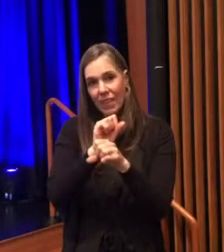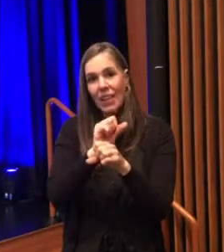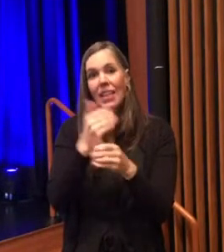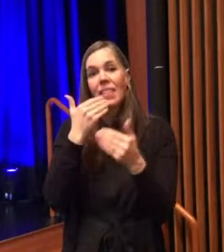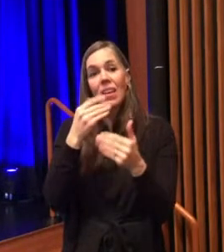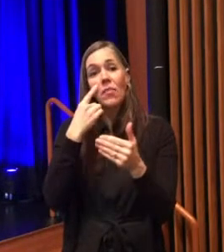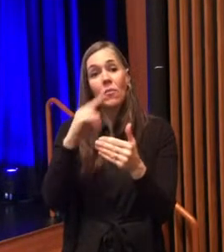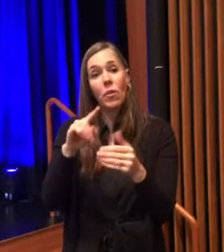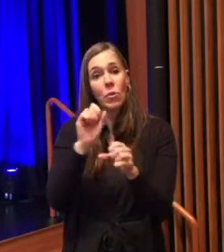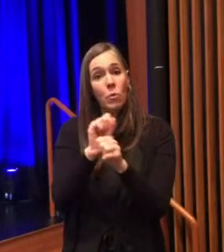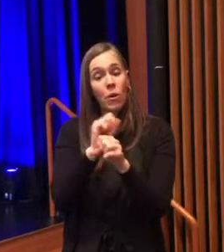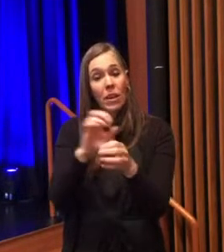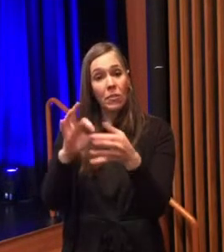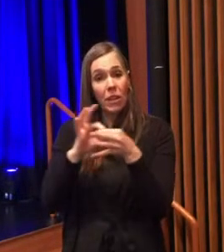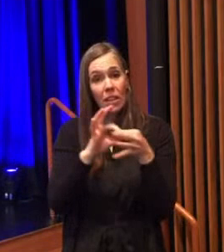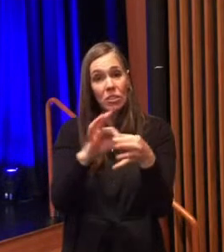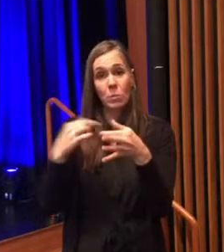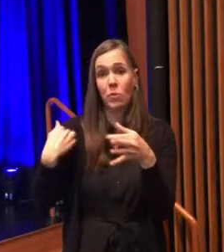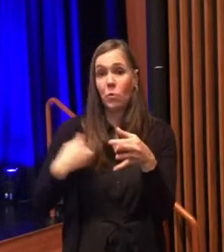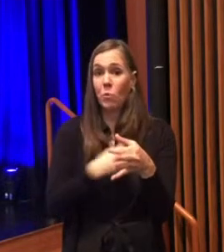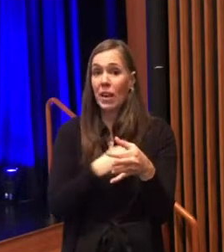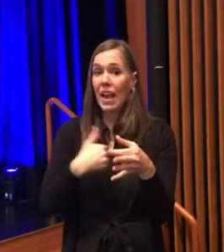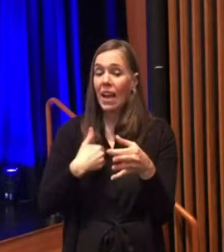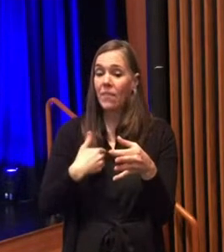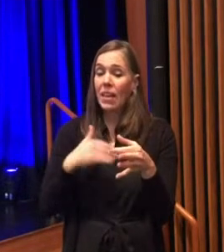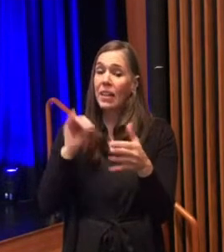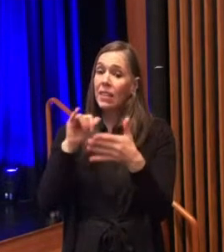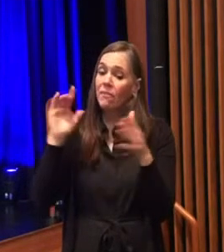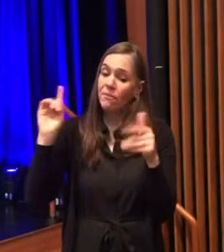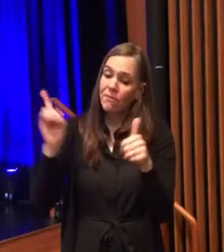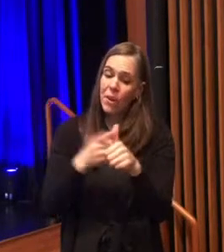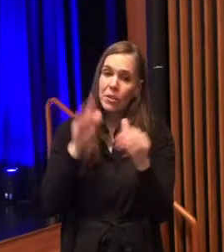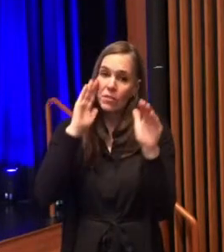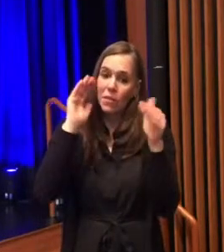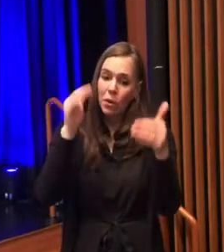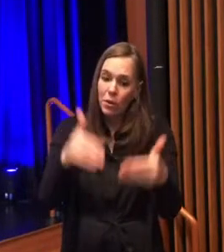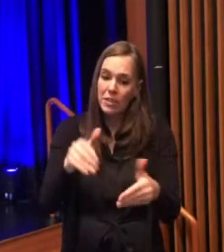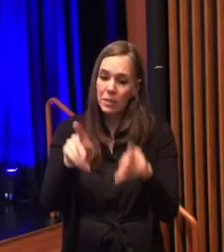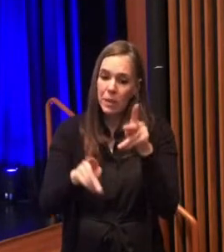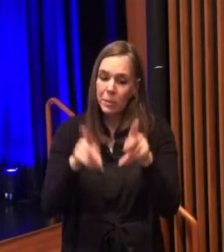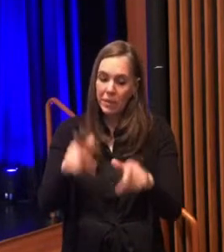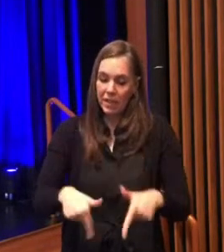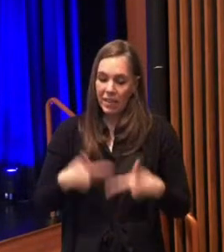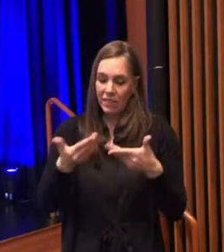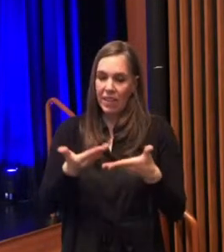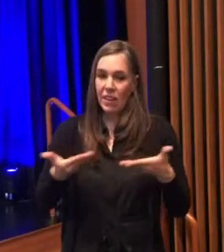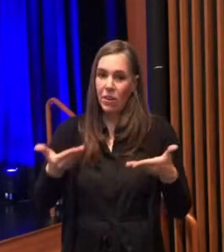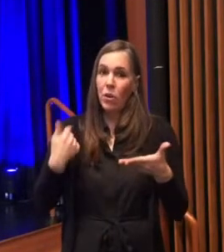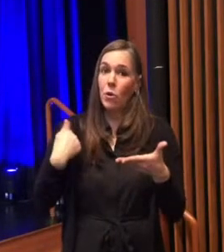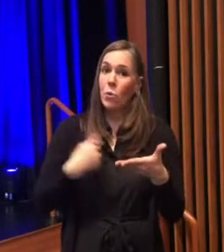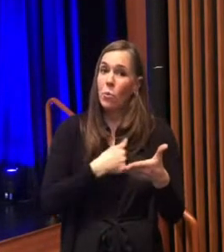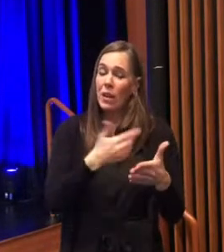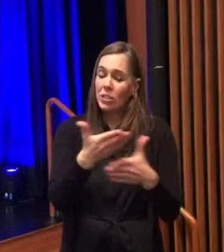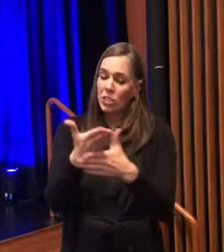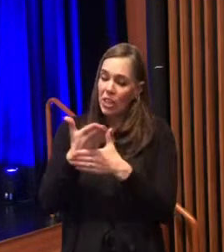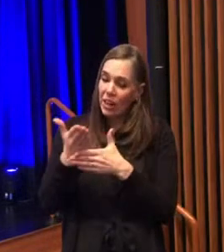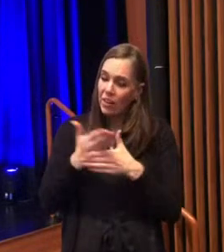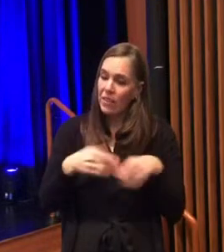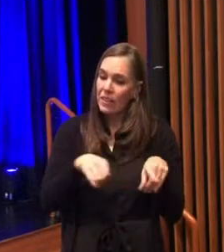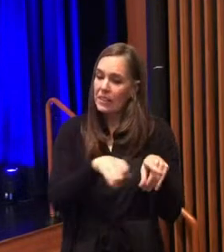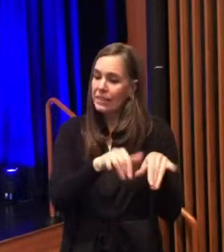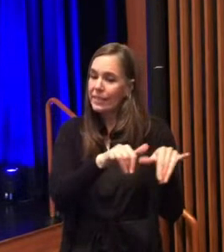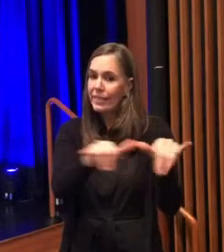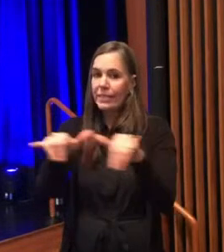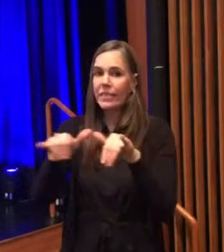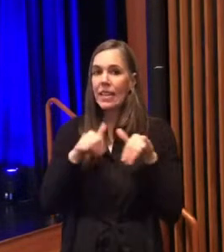we have that puts our residents and their well-being first there are shared set of values that we have together that make this work